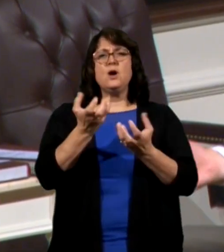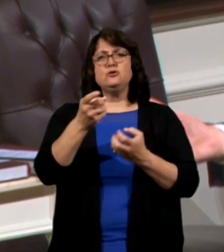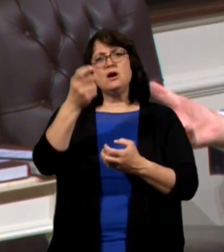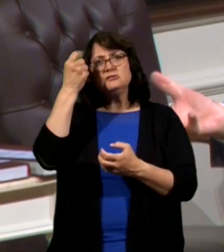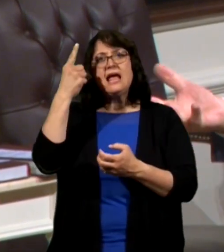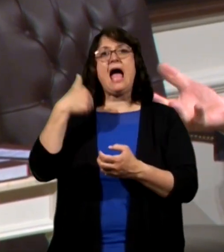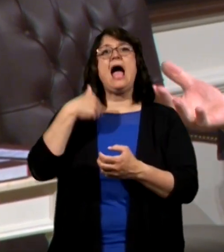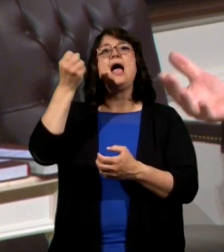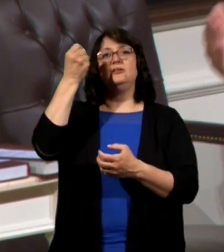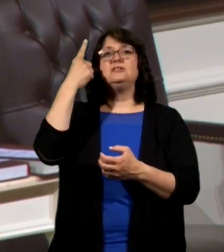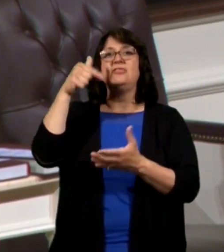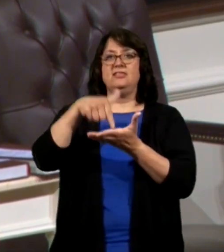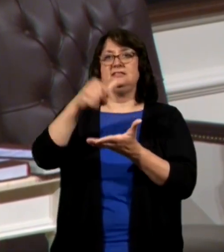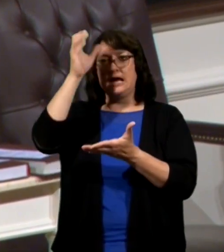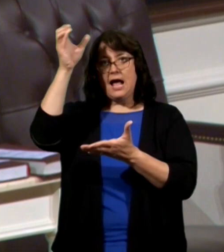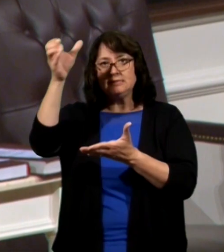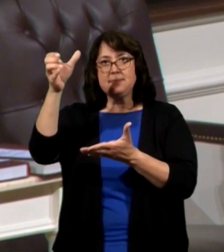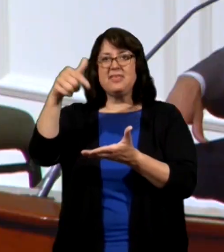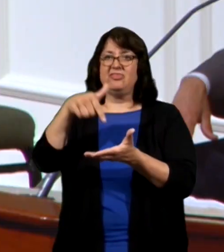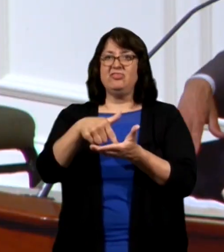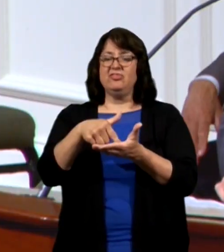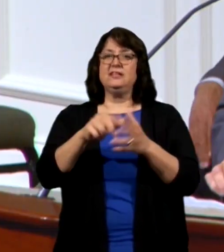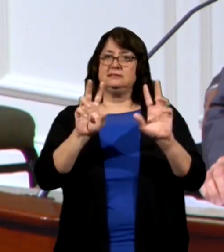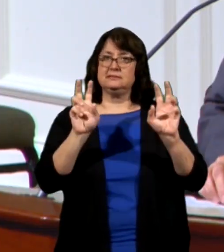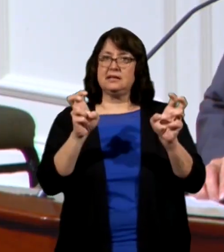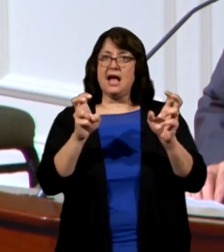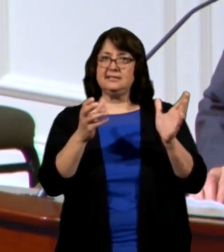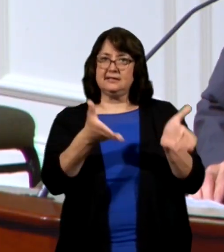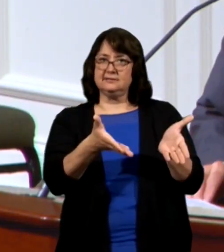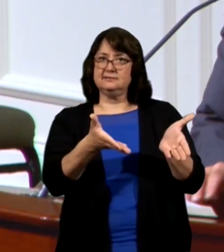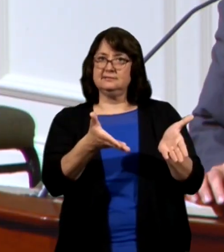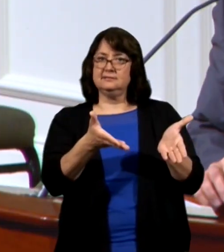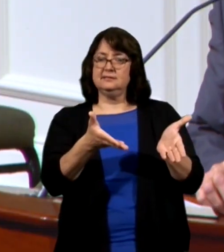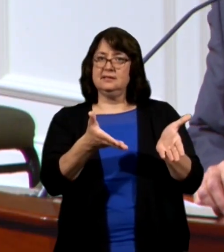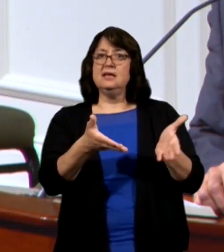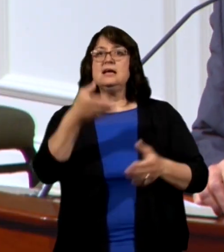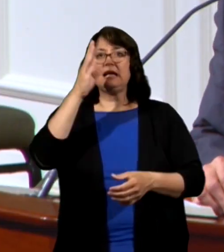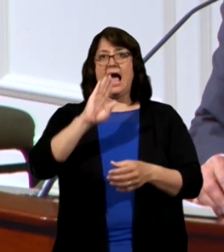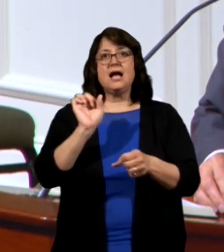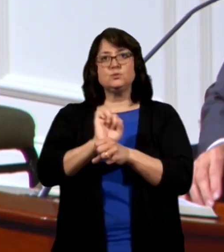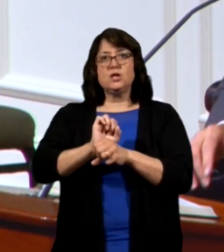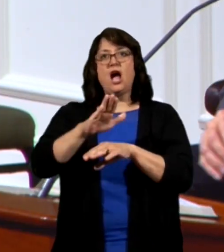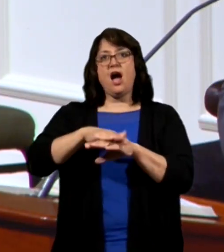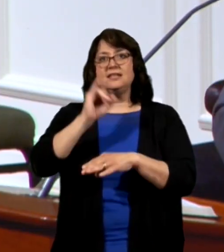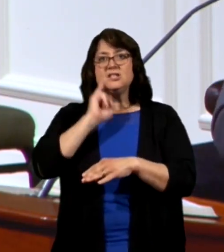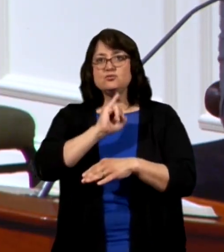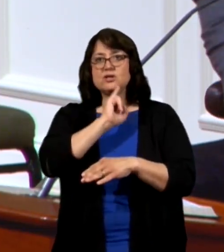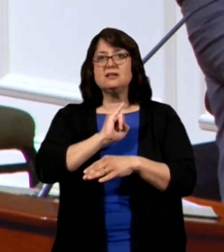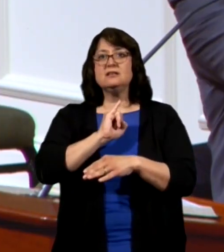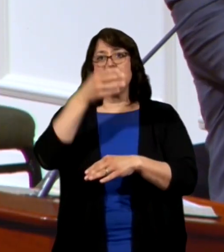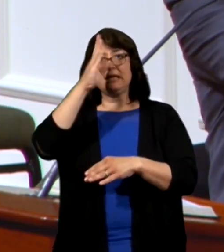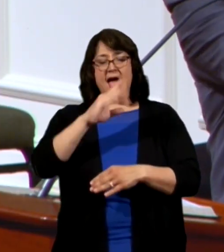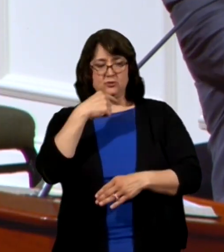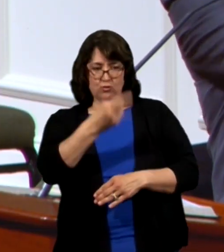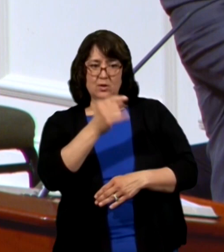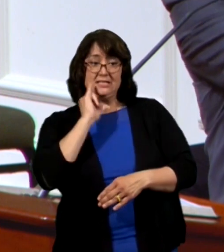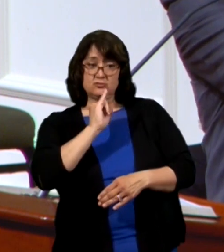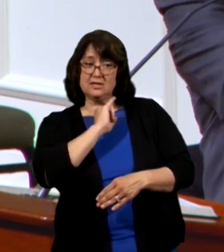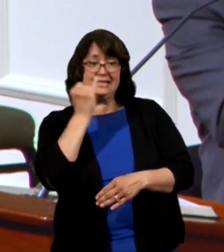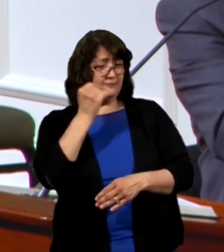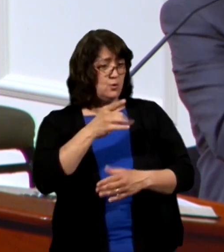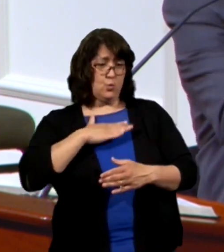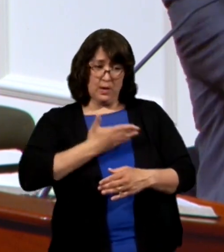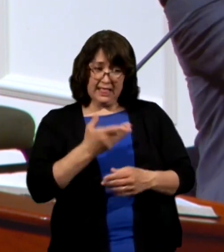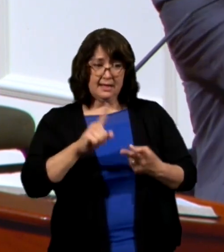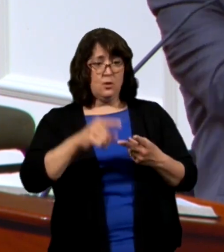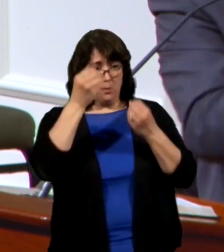concept and the context here. God's working on Israel. He had told them, if you be willing and